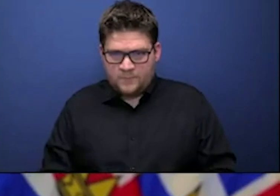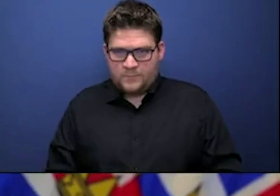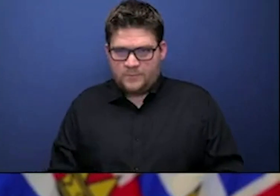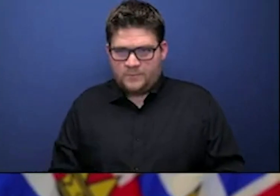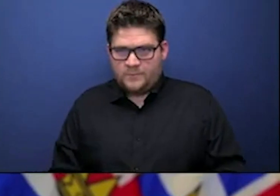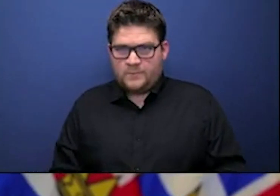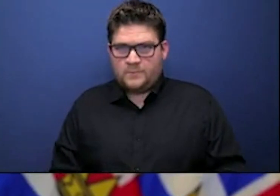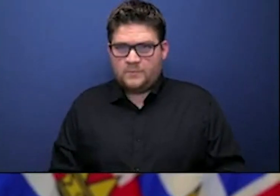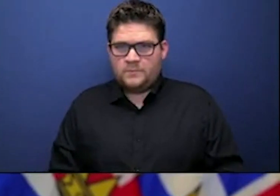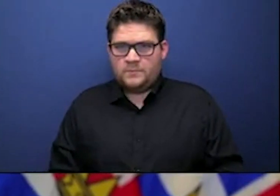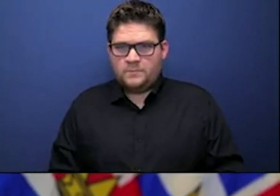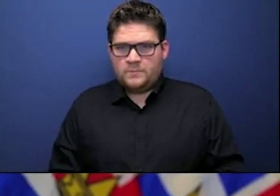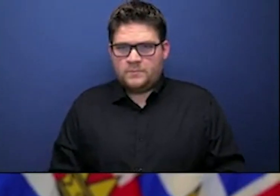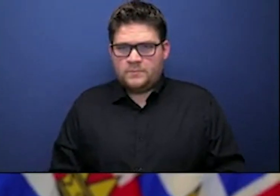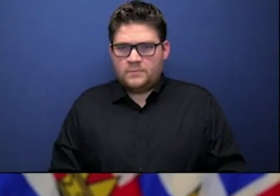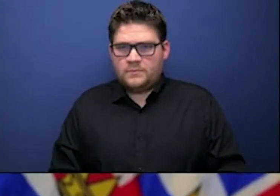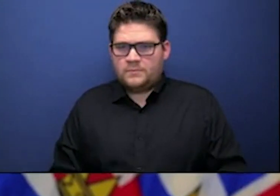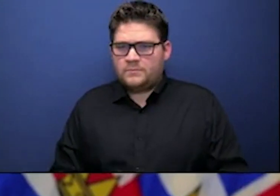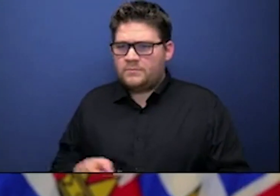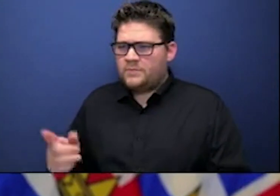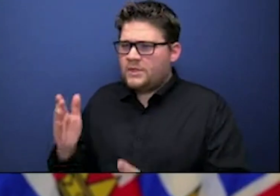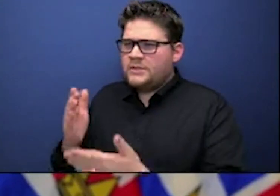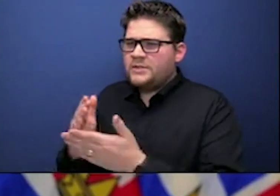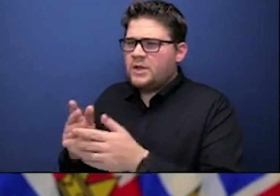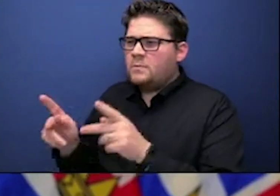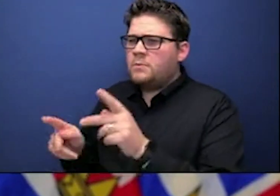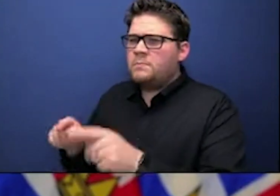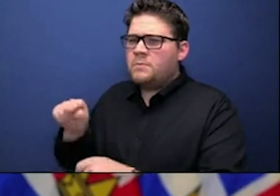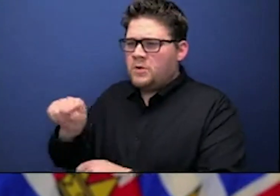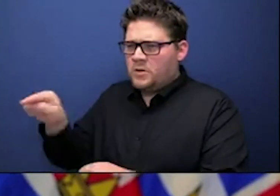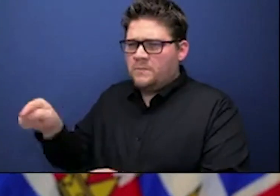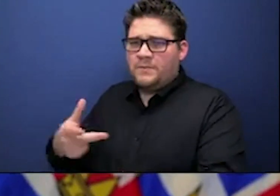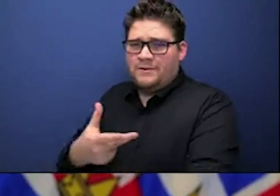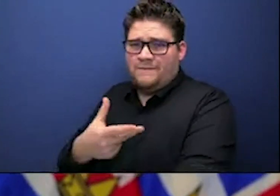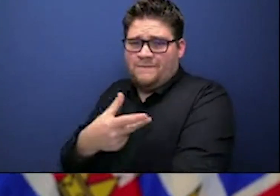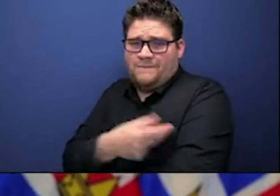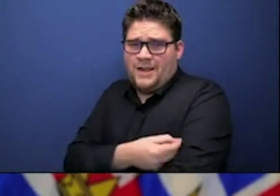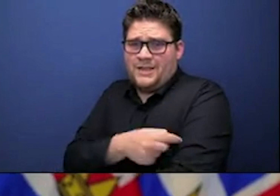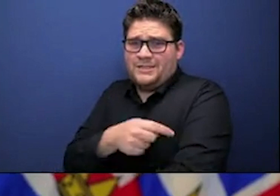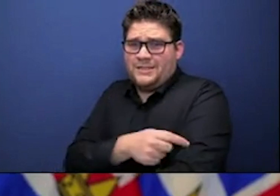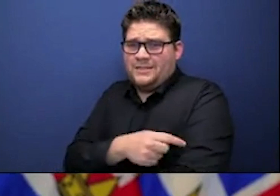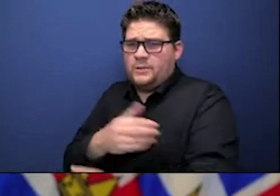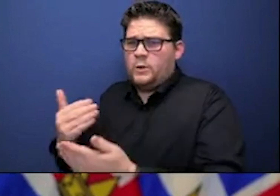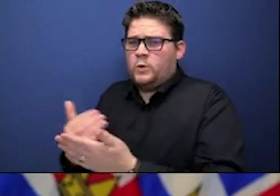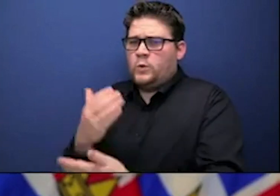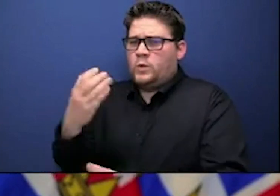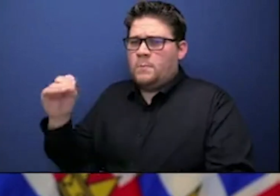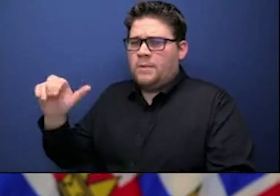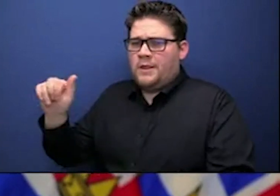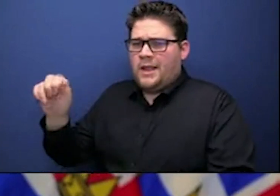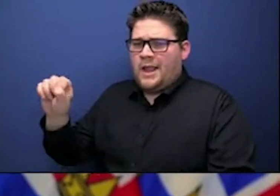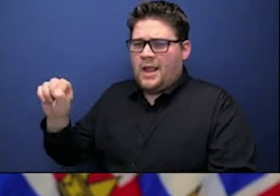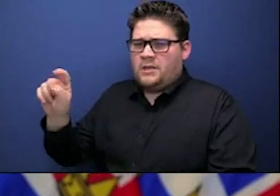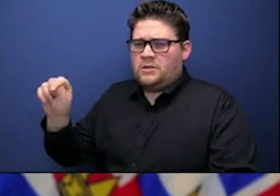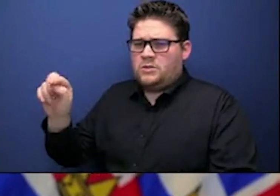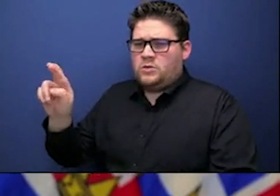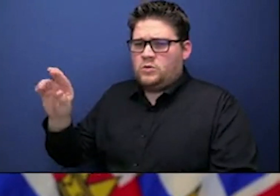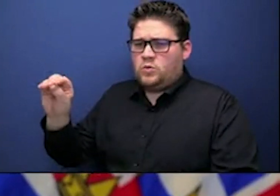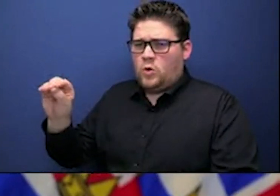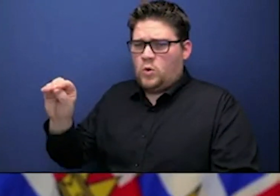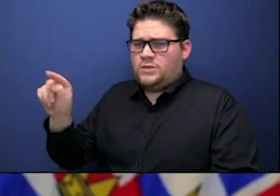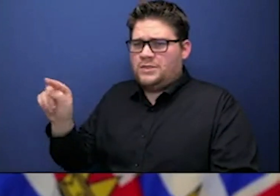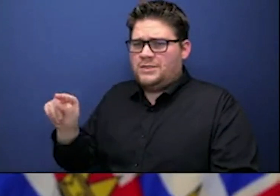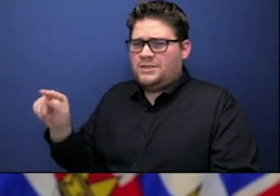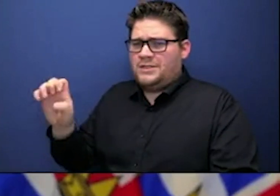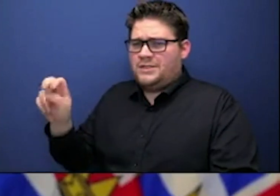mild to moderate COVID illness? I believe the South African government has suspended use of it right now, and I see in the UK